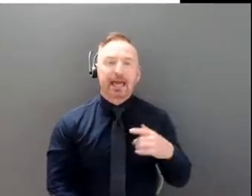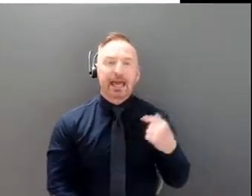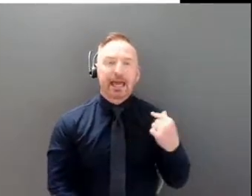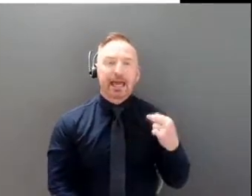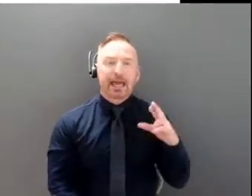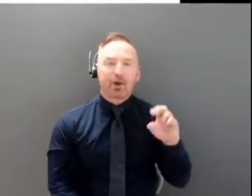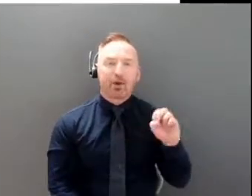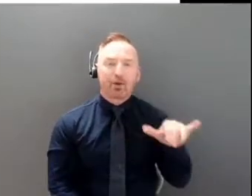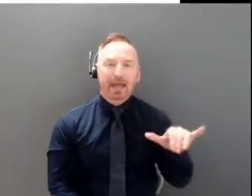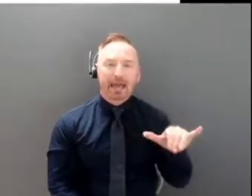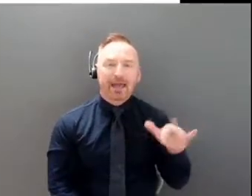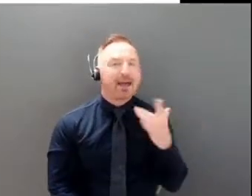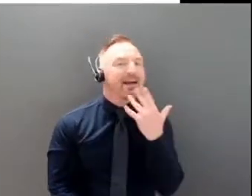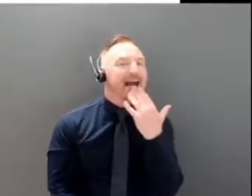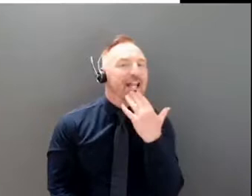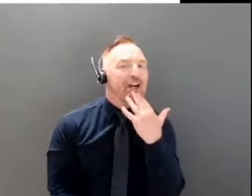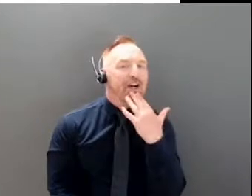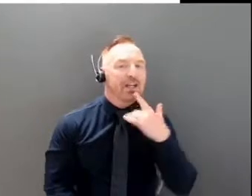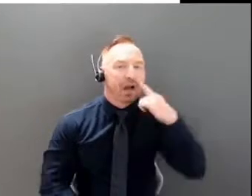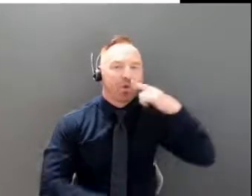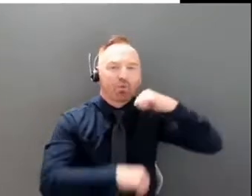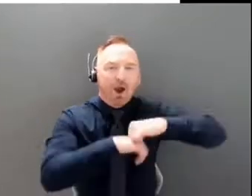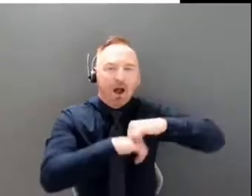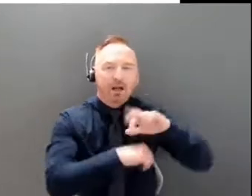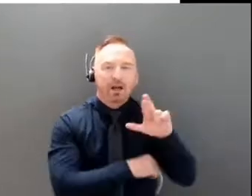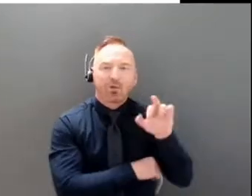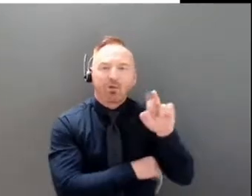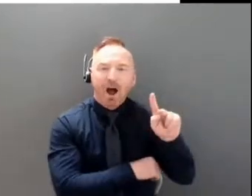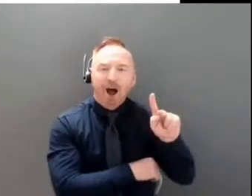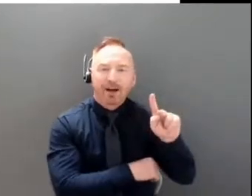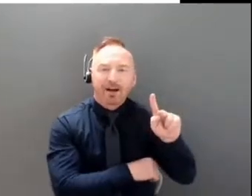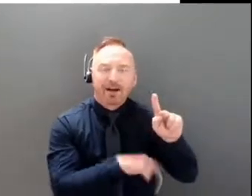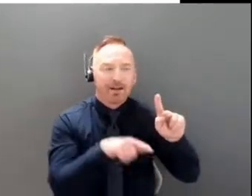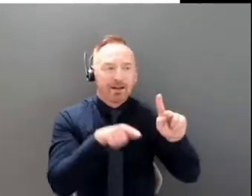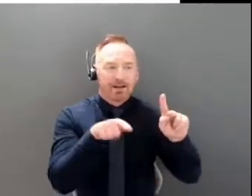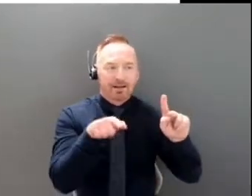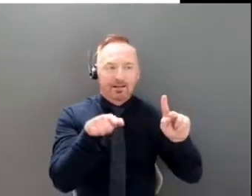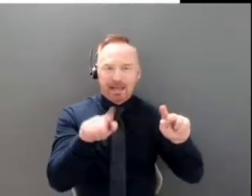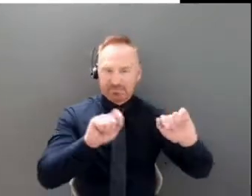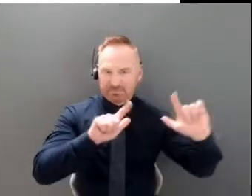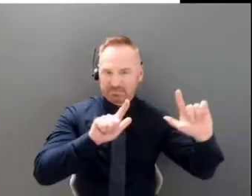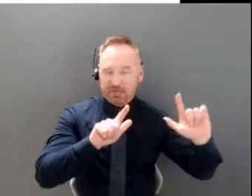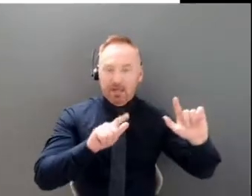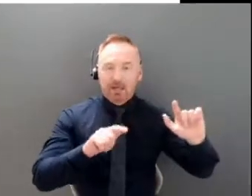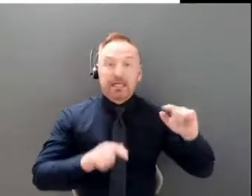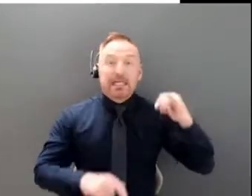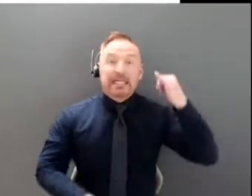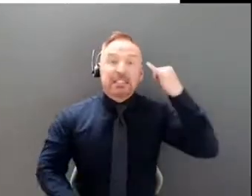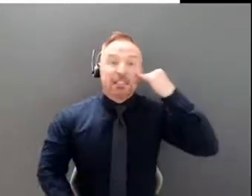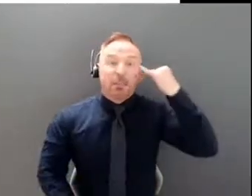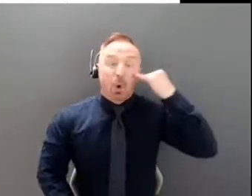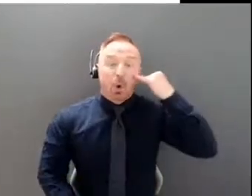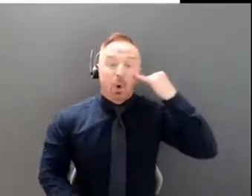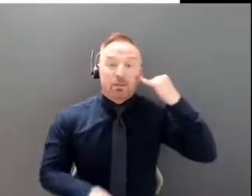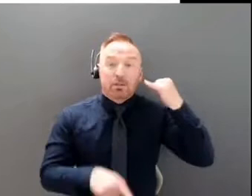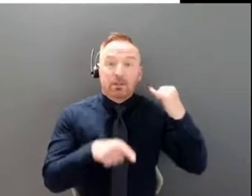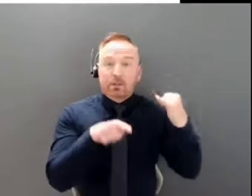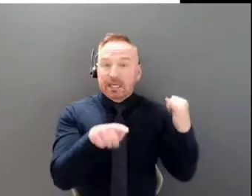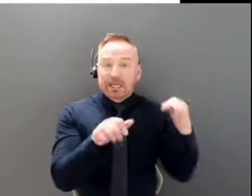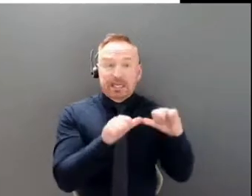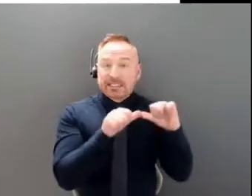So we look at what would happen if we continued with our fairly